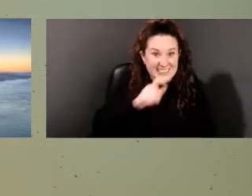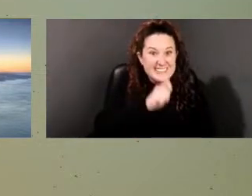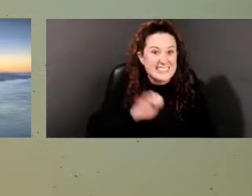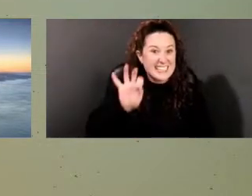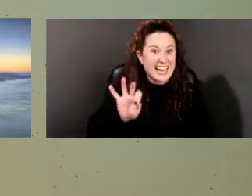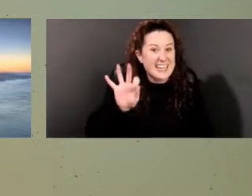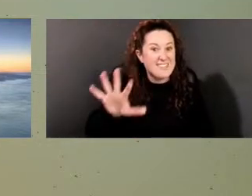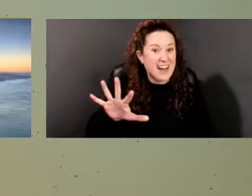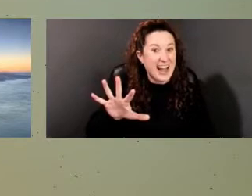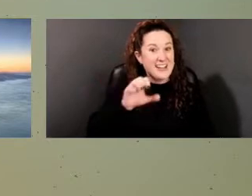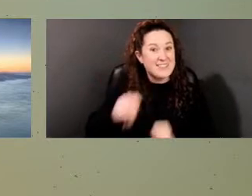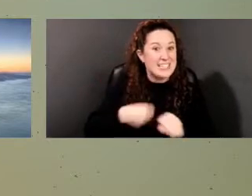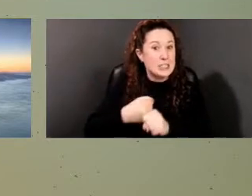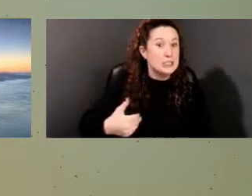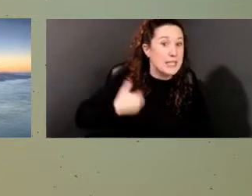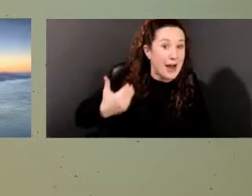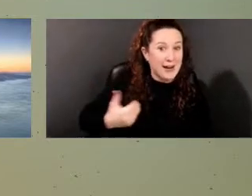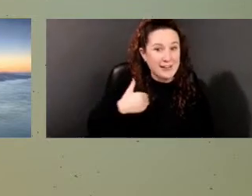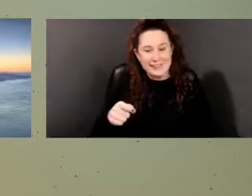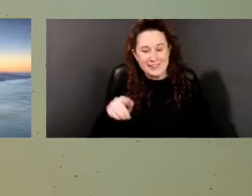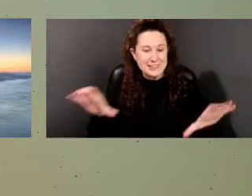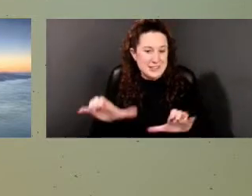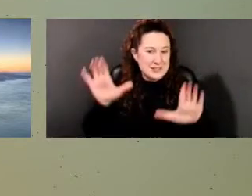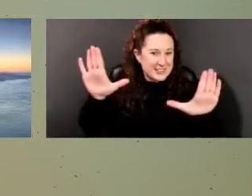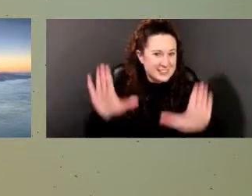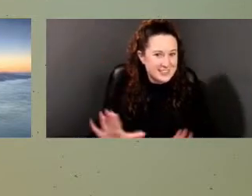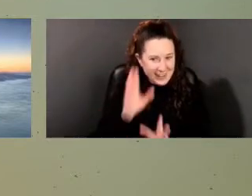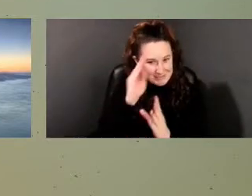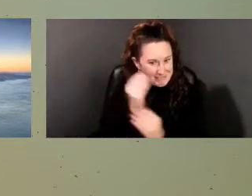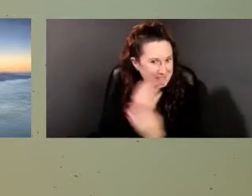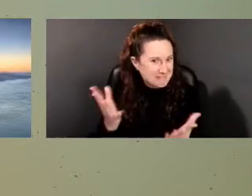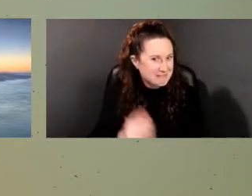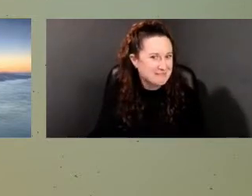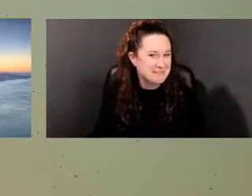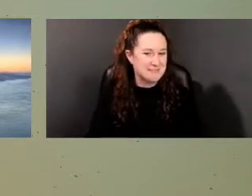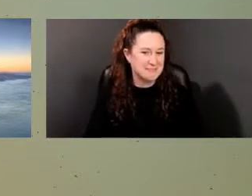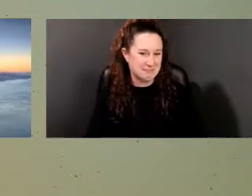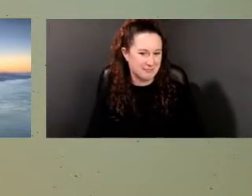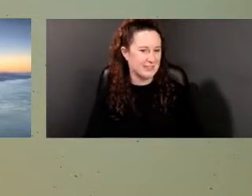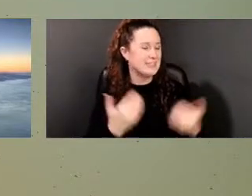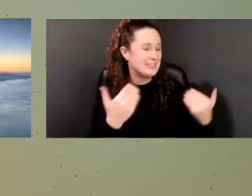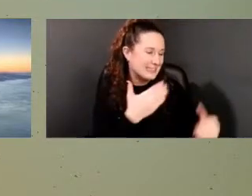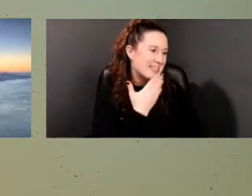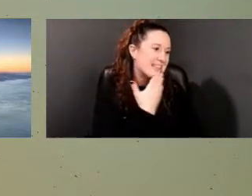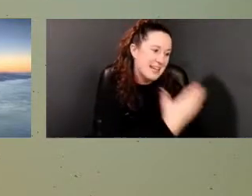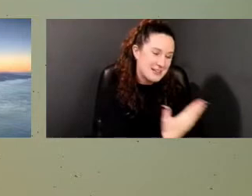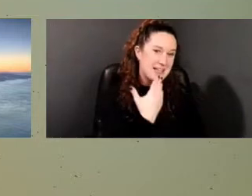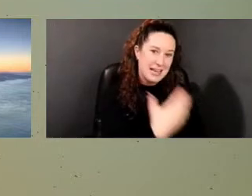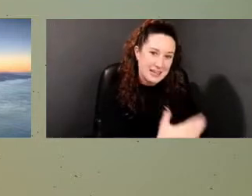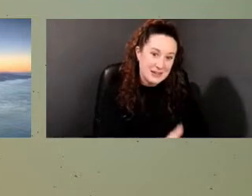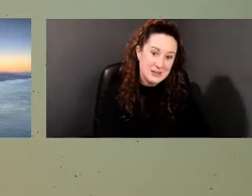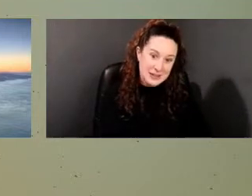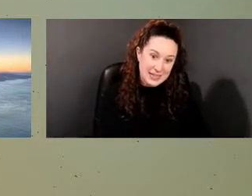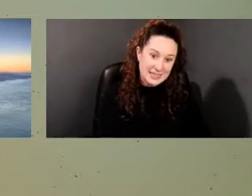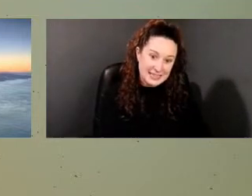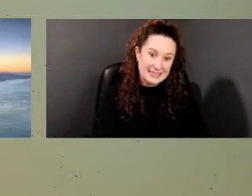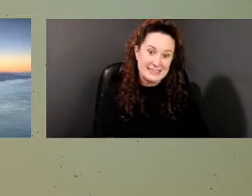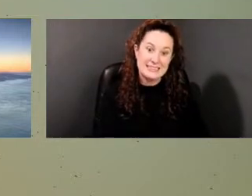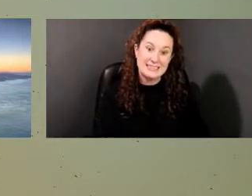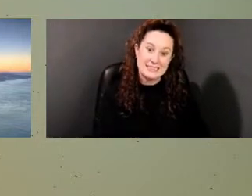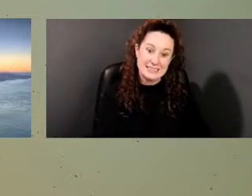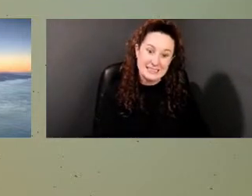You're doing great. Let me just tell you, we should all be smart. Thank you. Thank you. Yes, I want to